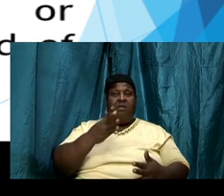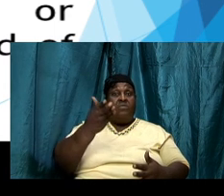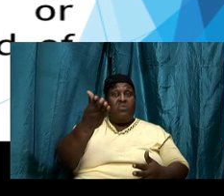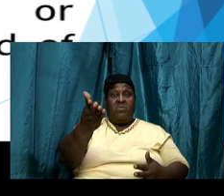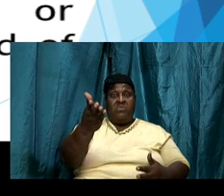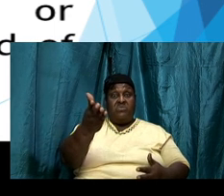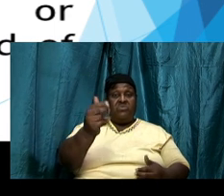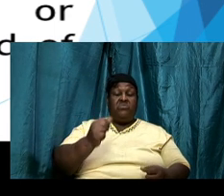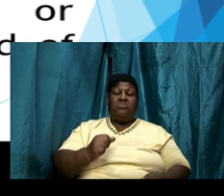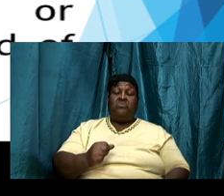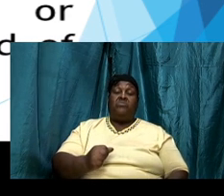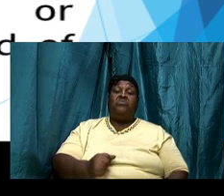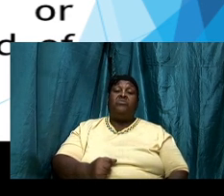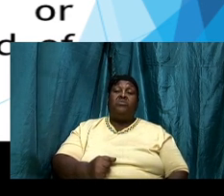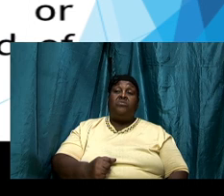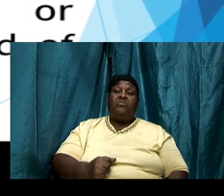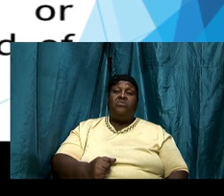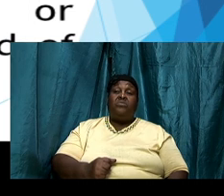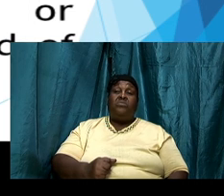who